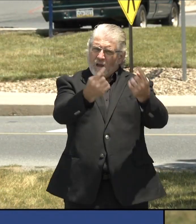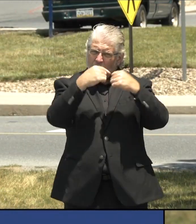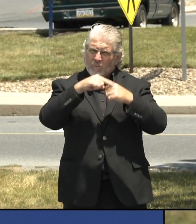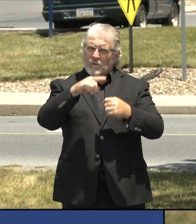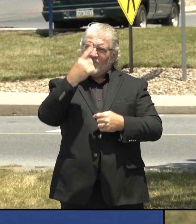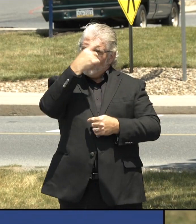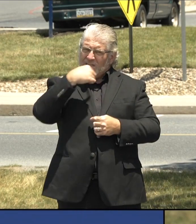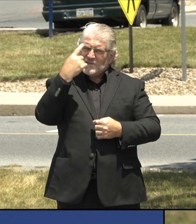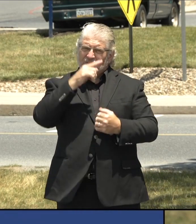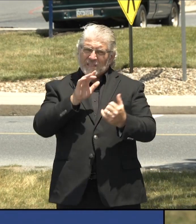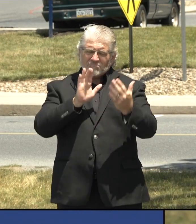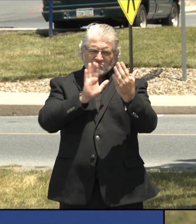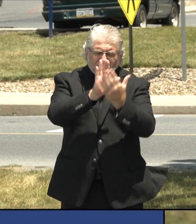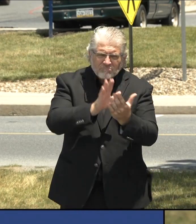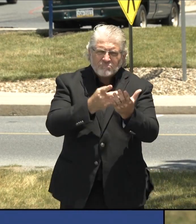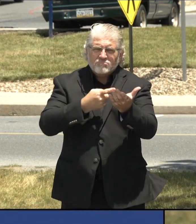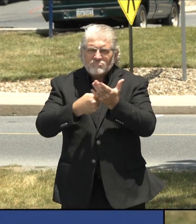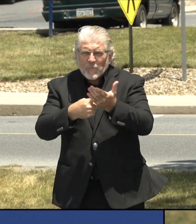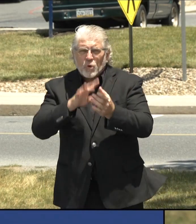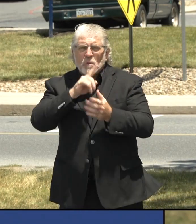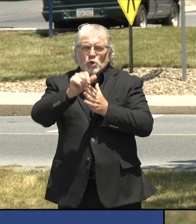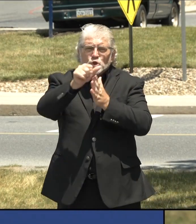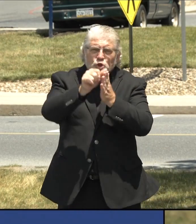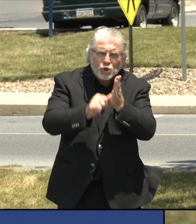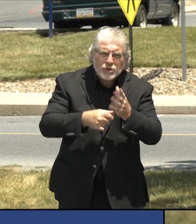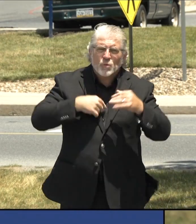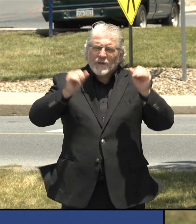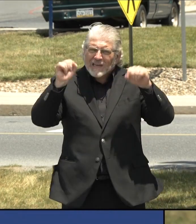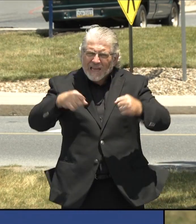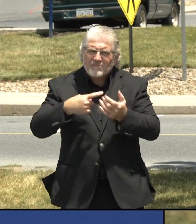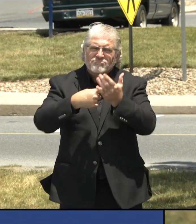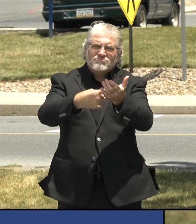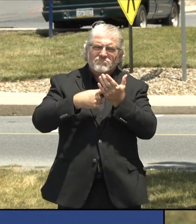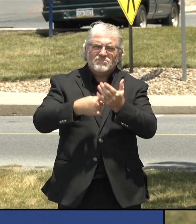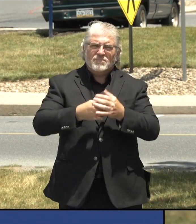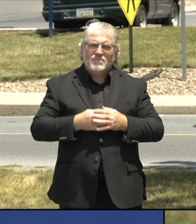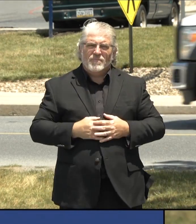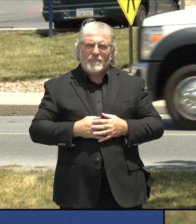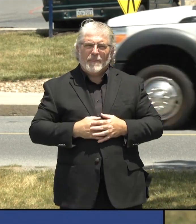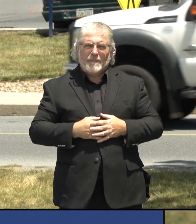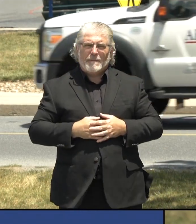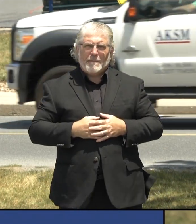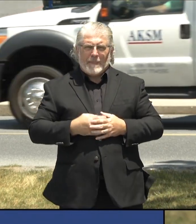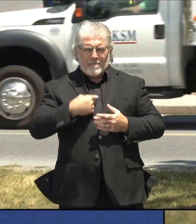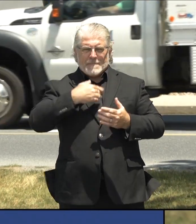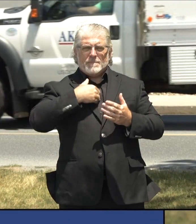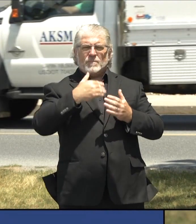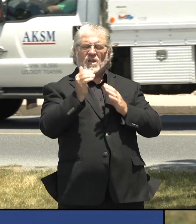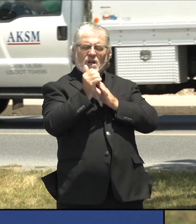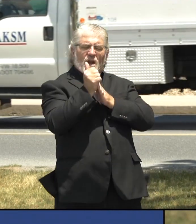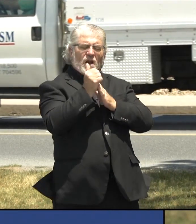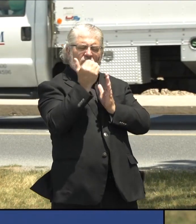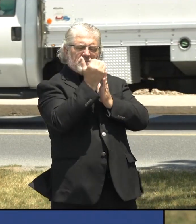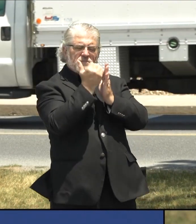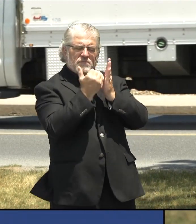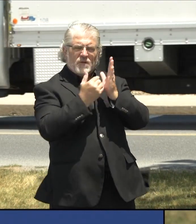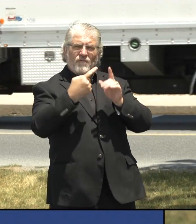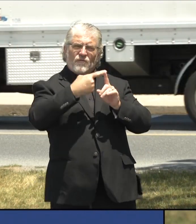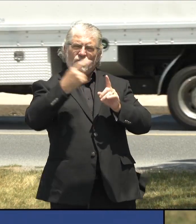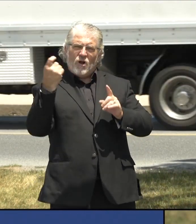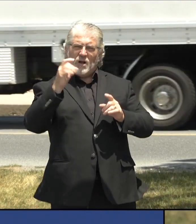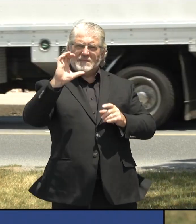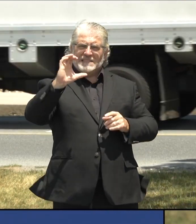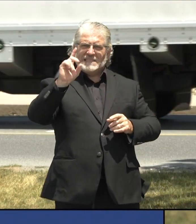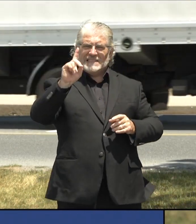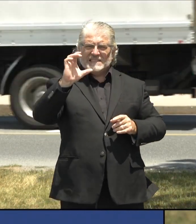day, all in line with the recommendations and guidance by the Centers for Disease Control and Prevention as well as the Pennsylvania Department of